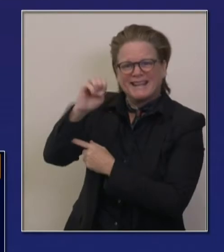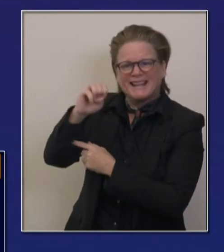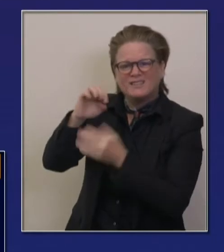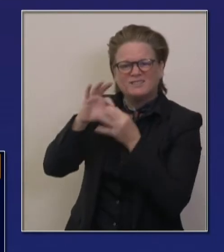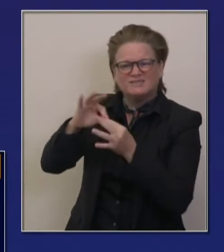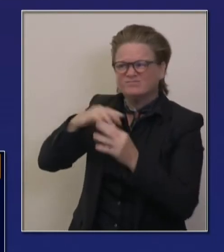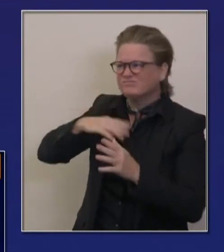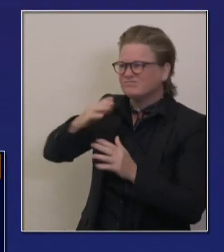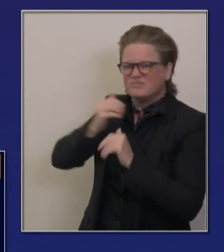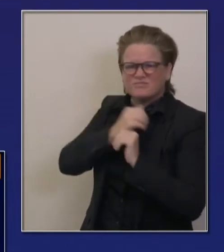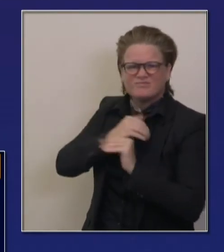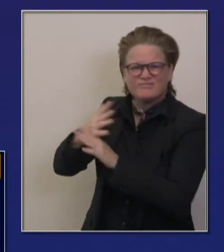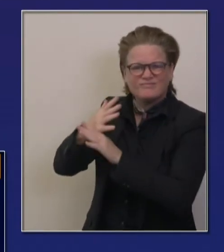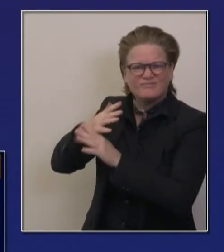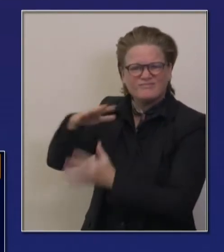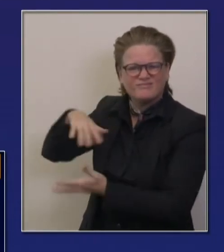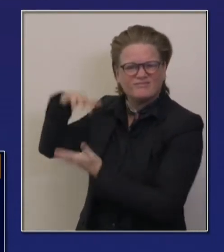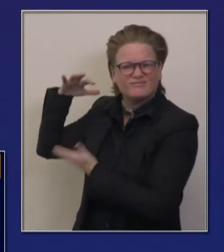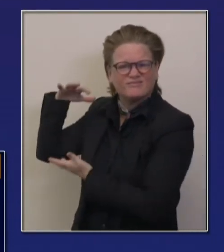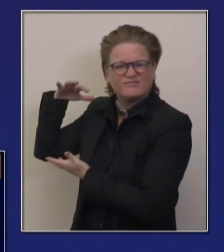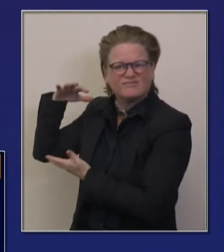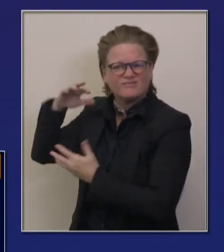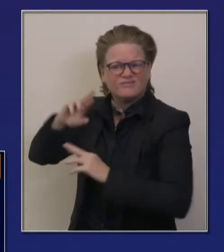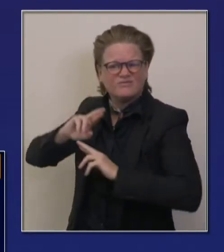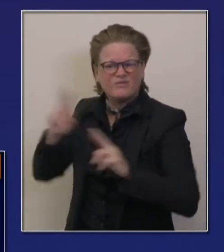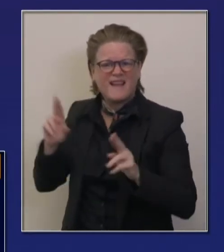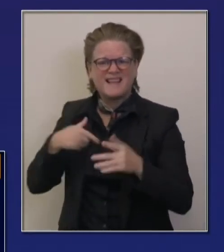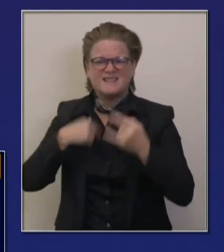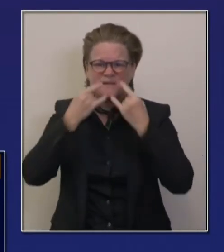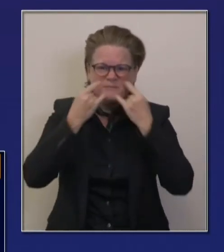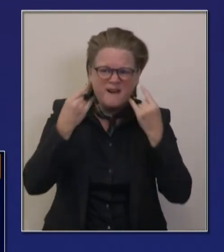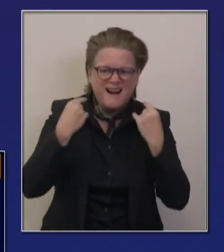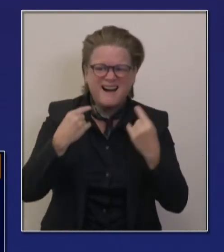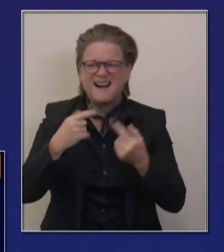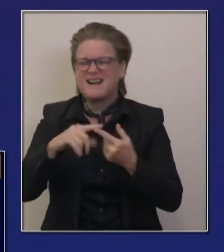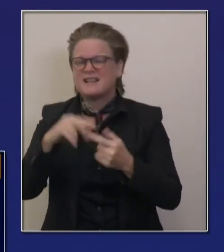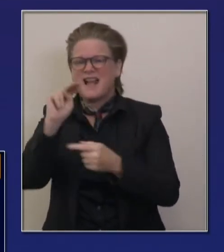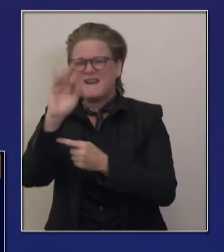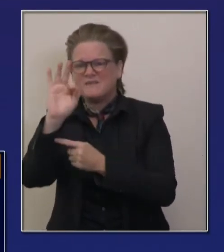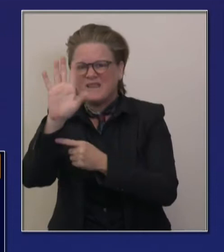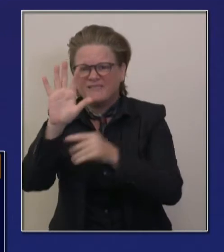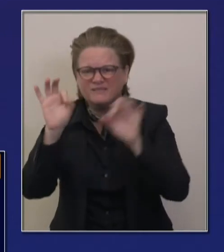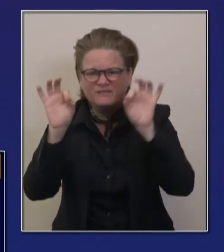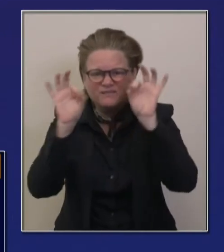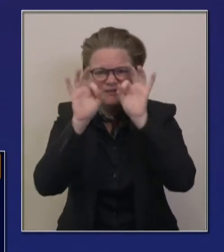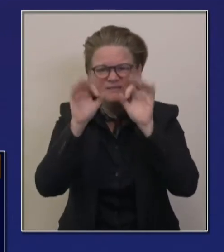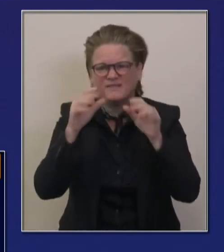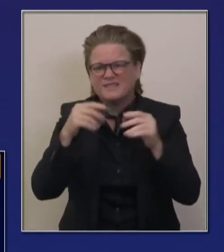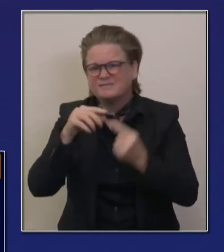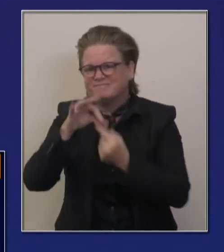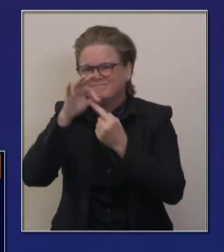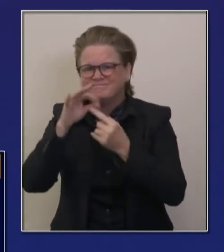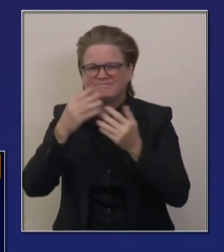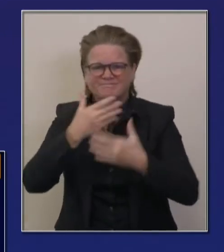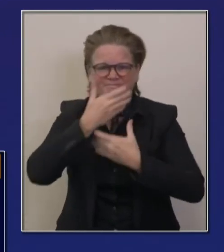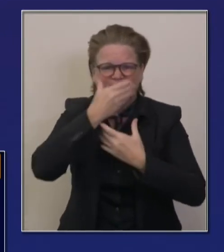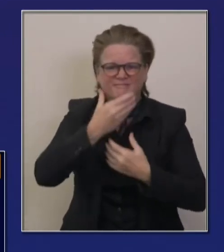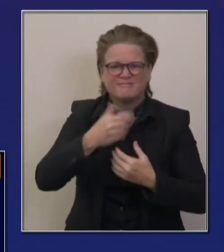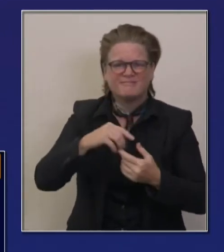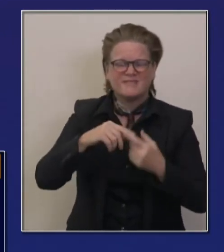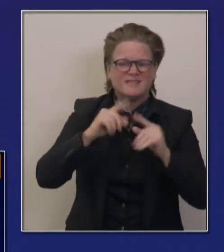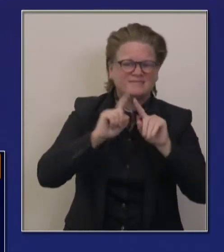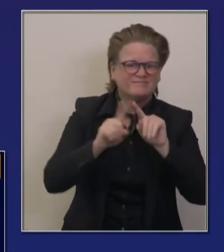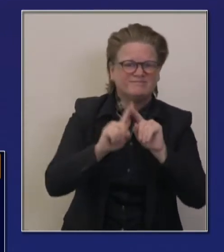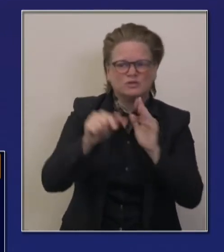And that's just unsurgical procedure masks, as well as N95 masks, hundreds of millions more across the spectrum,